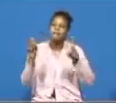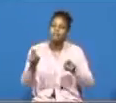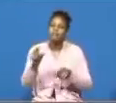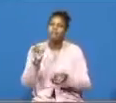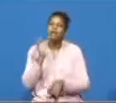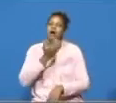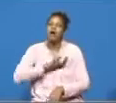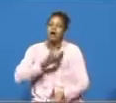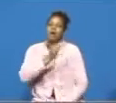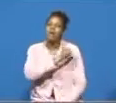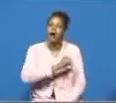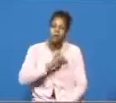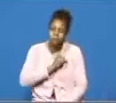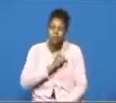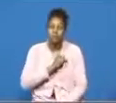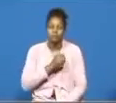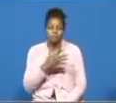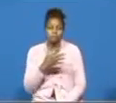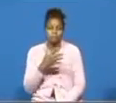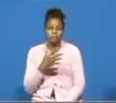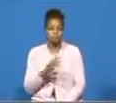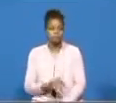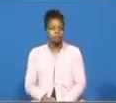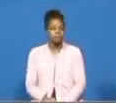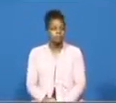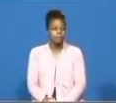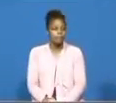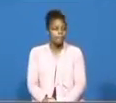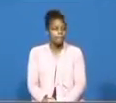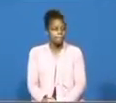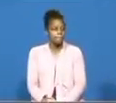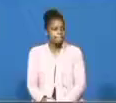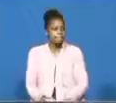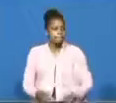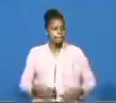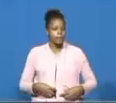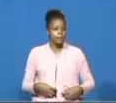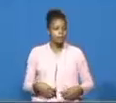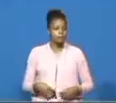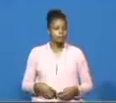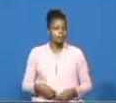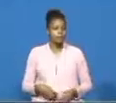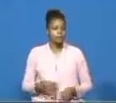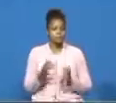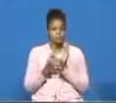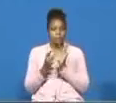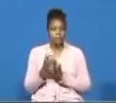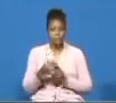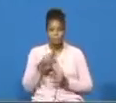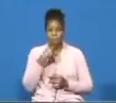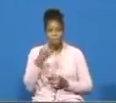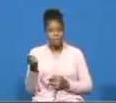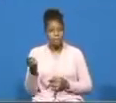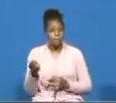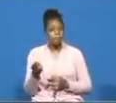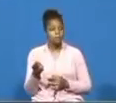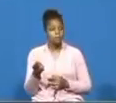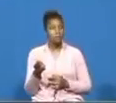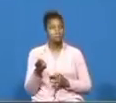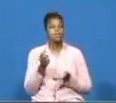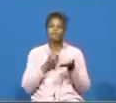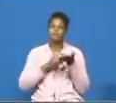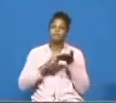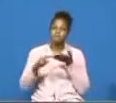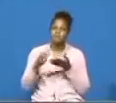attitude is the church with me and so i'm coming down i'm coming down the bible tells me here it tells me in uh